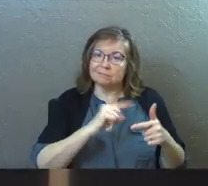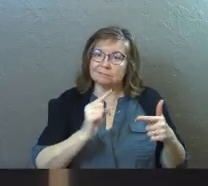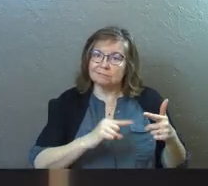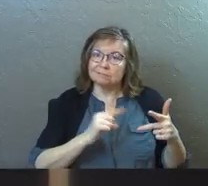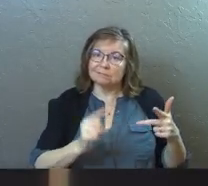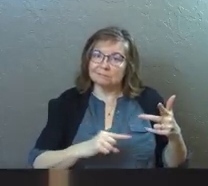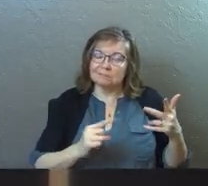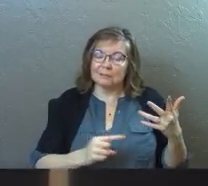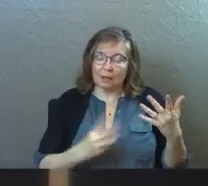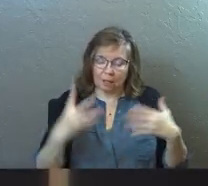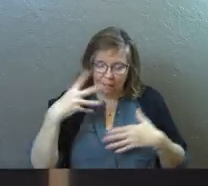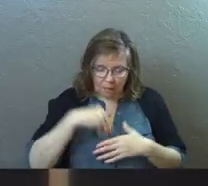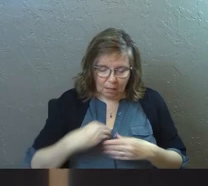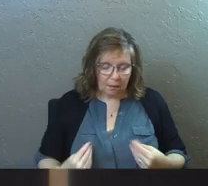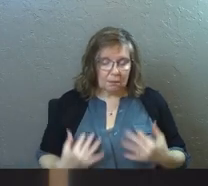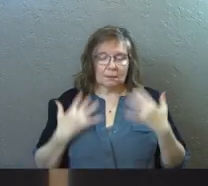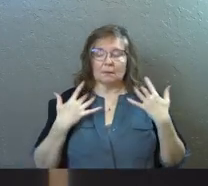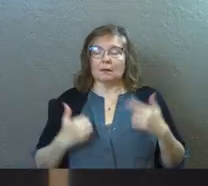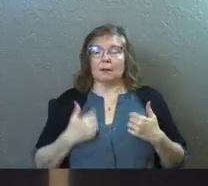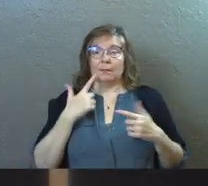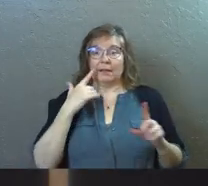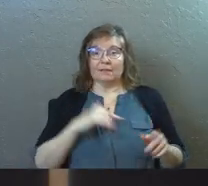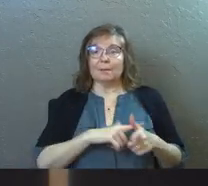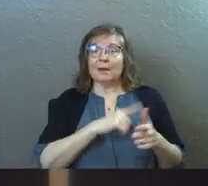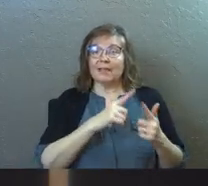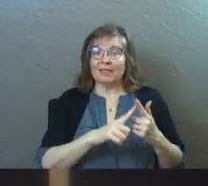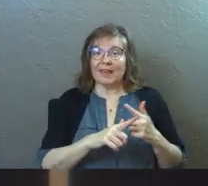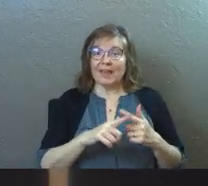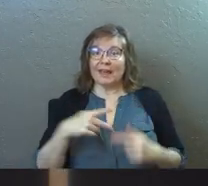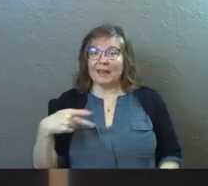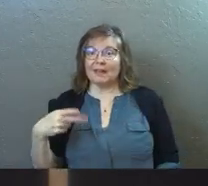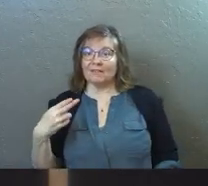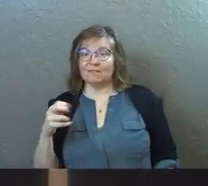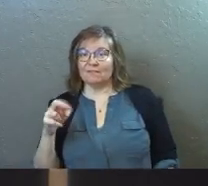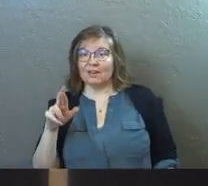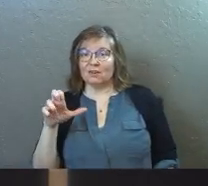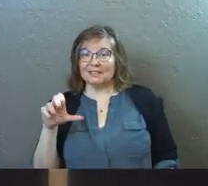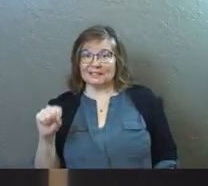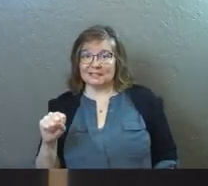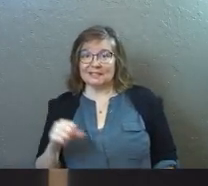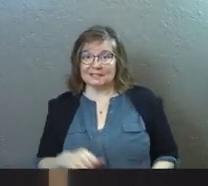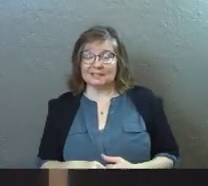these things that came rushing into his life because of that. But then come the Pharisees.